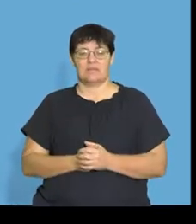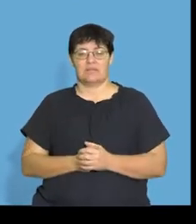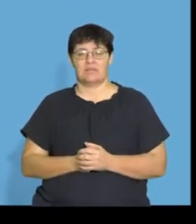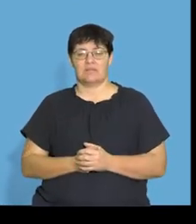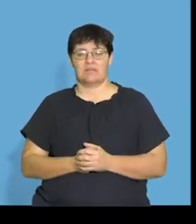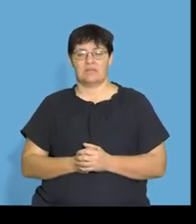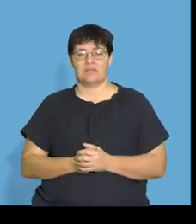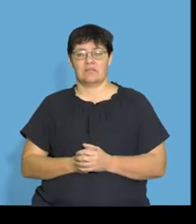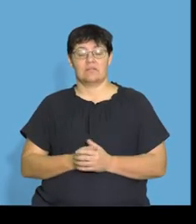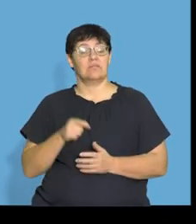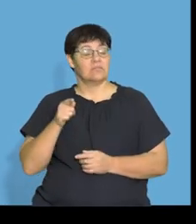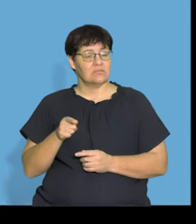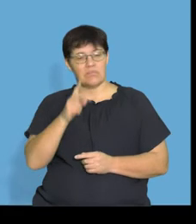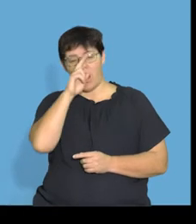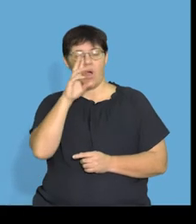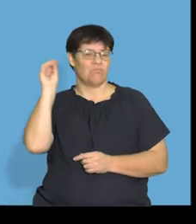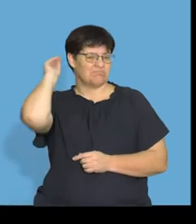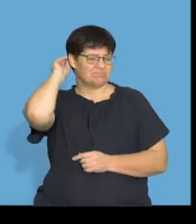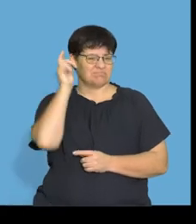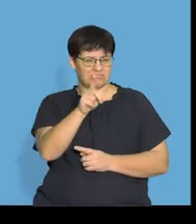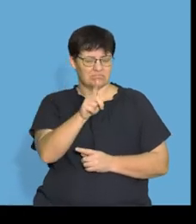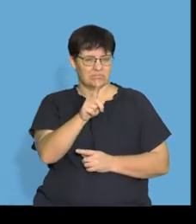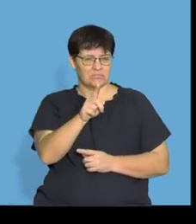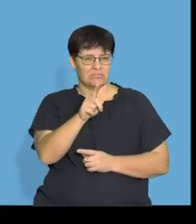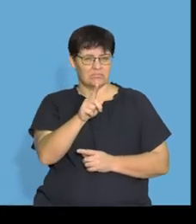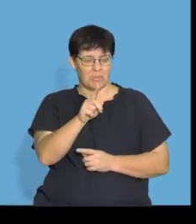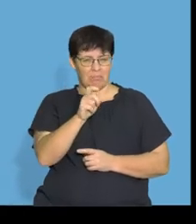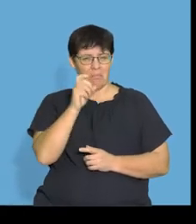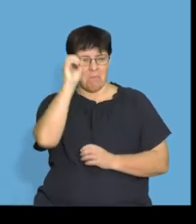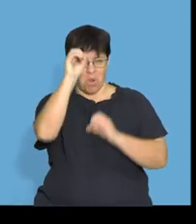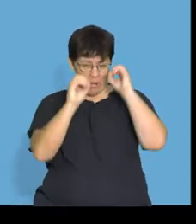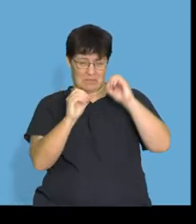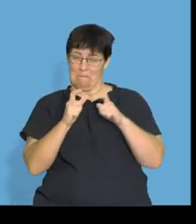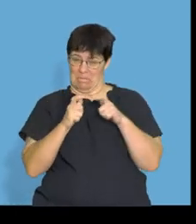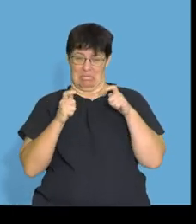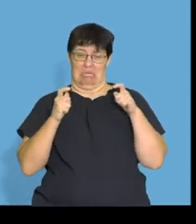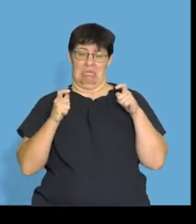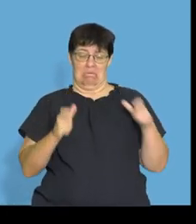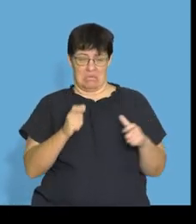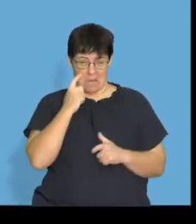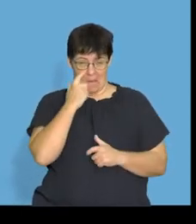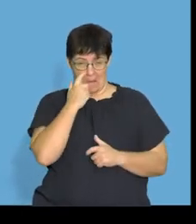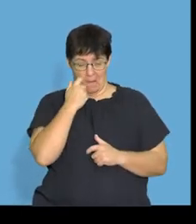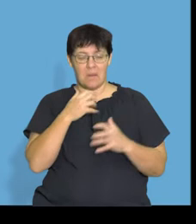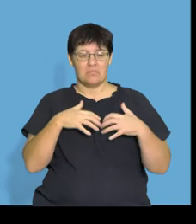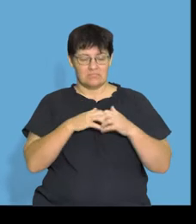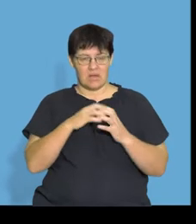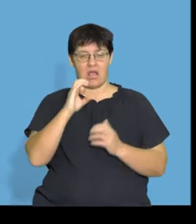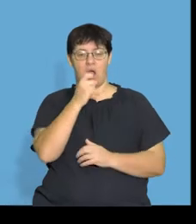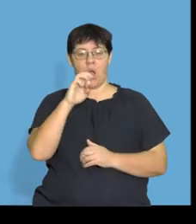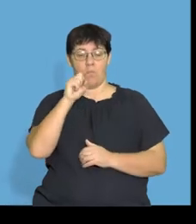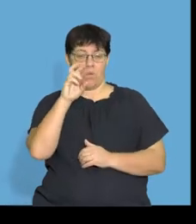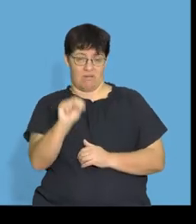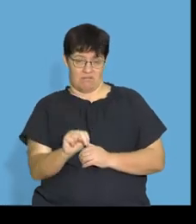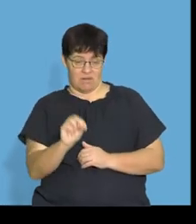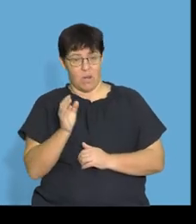go straight to the next one over here so you can remember. They are really big molecules, right? They are made up of carbon. And